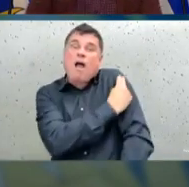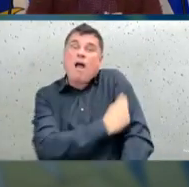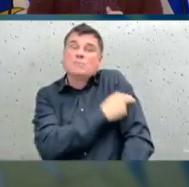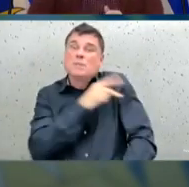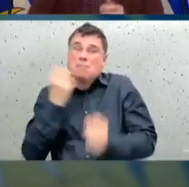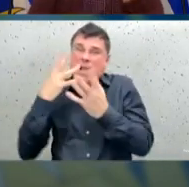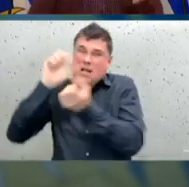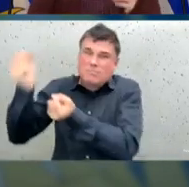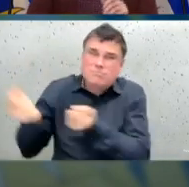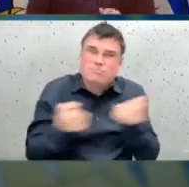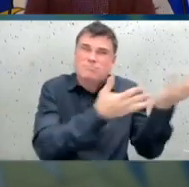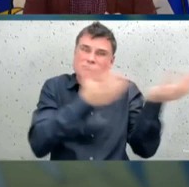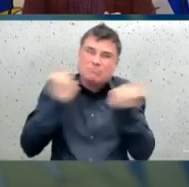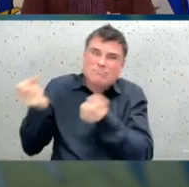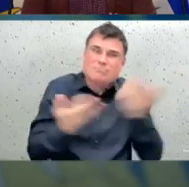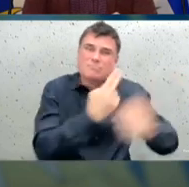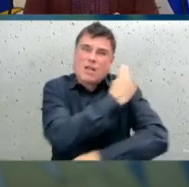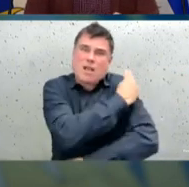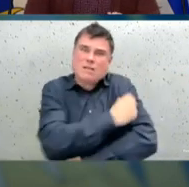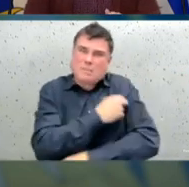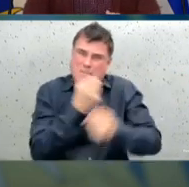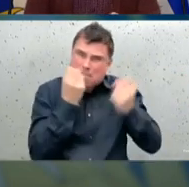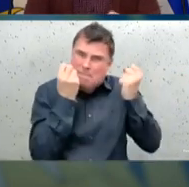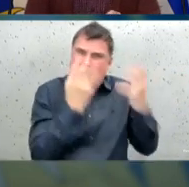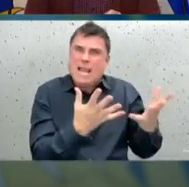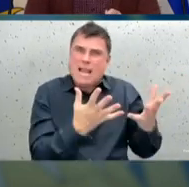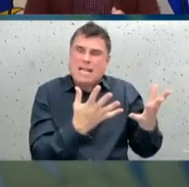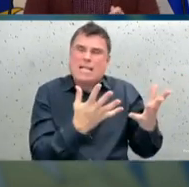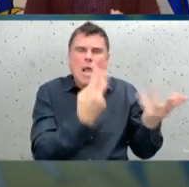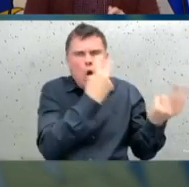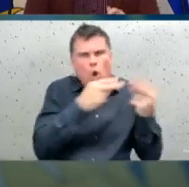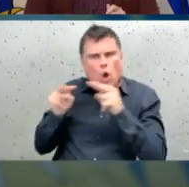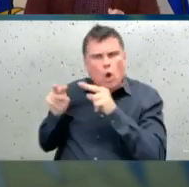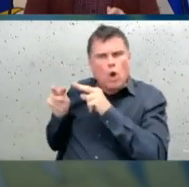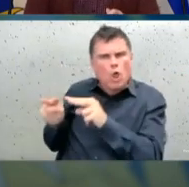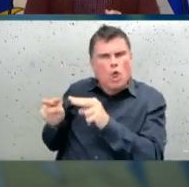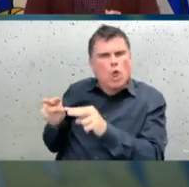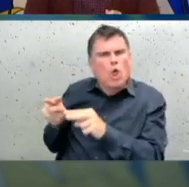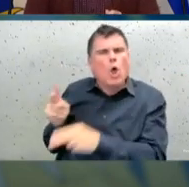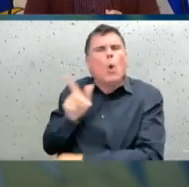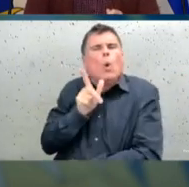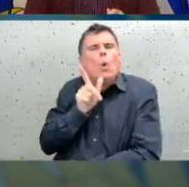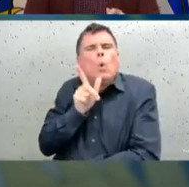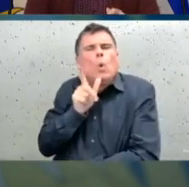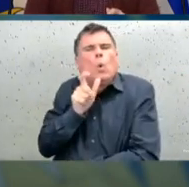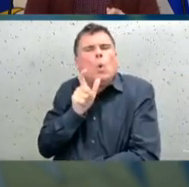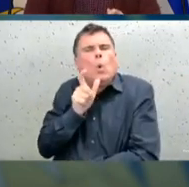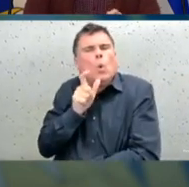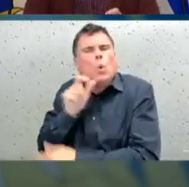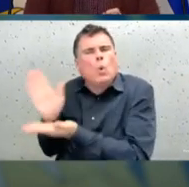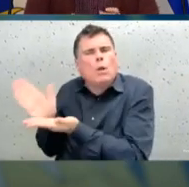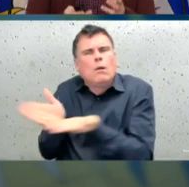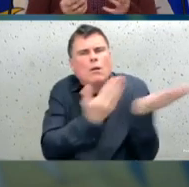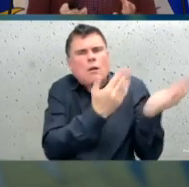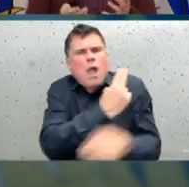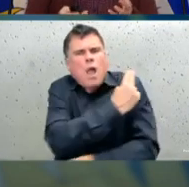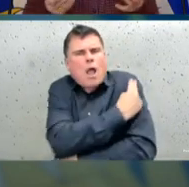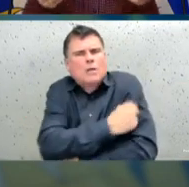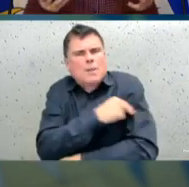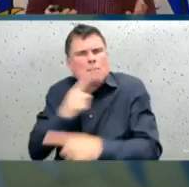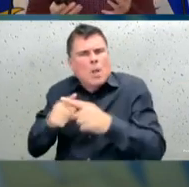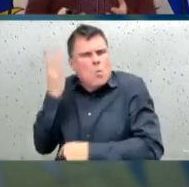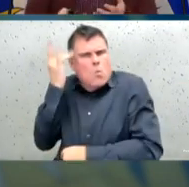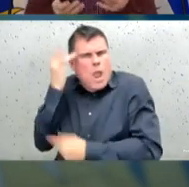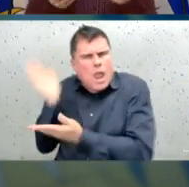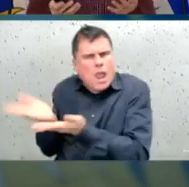and some of the data that I'll present now. This has been the challenge for us over this last few months. It has been the reason